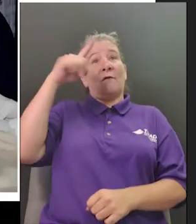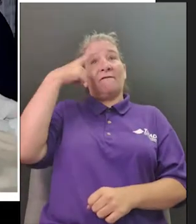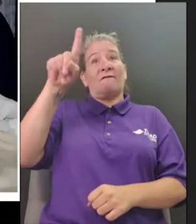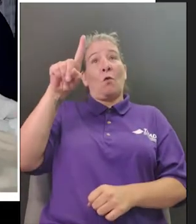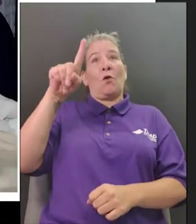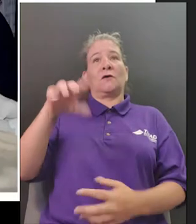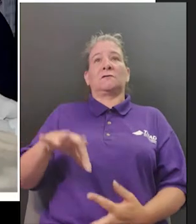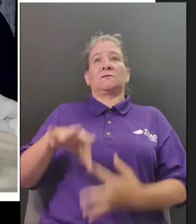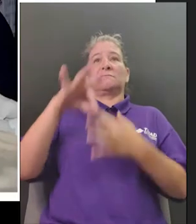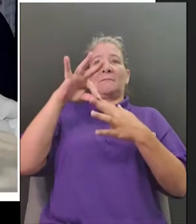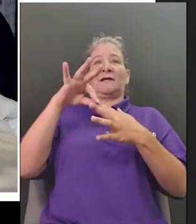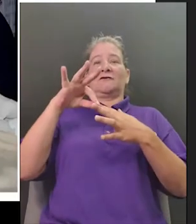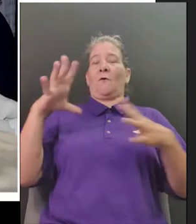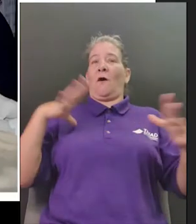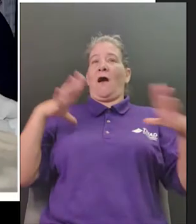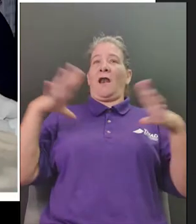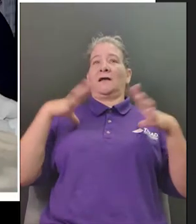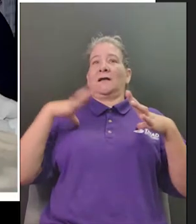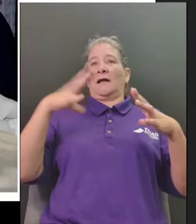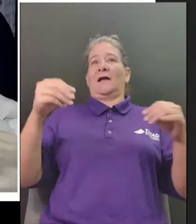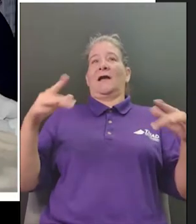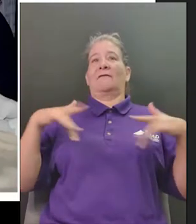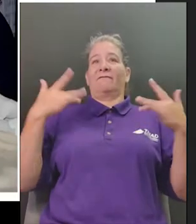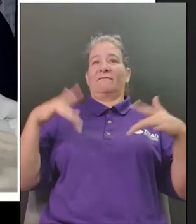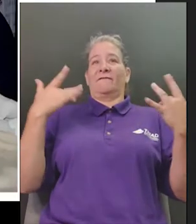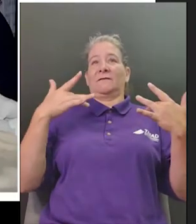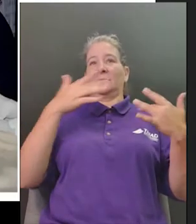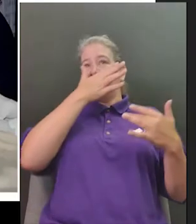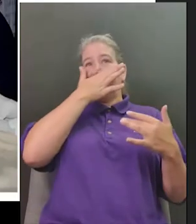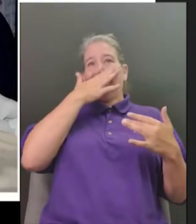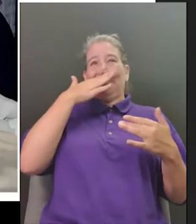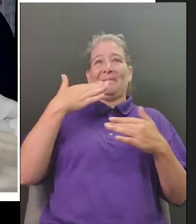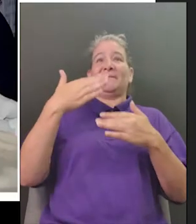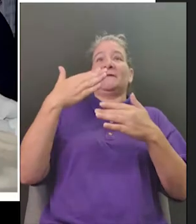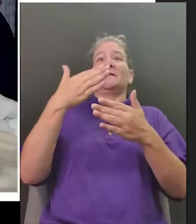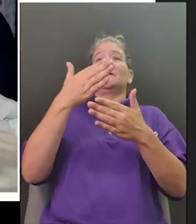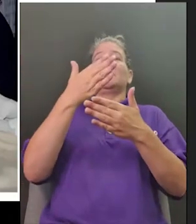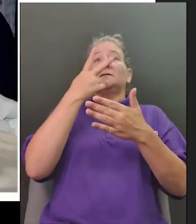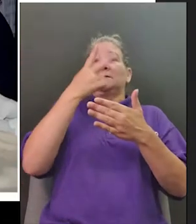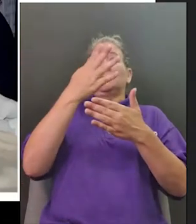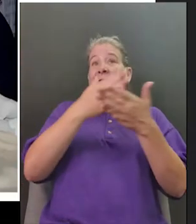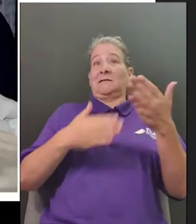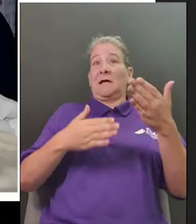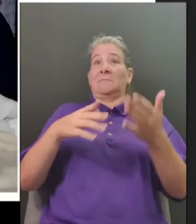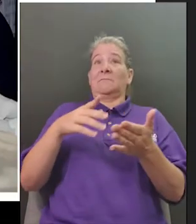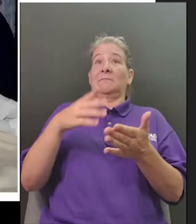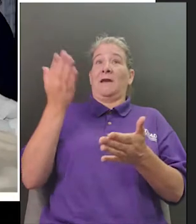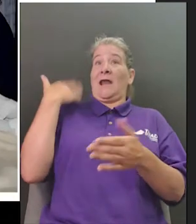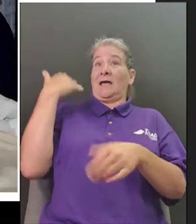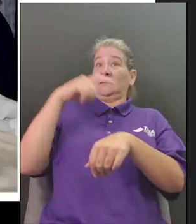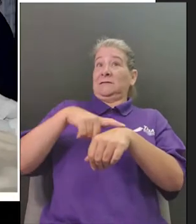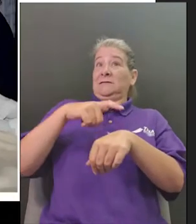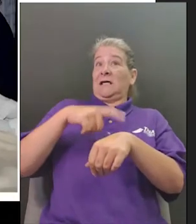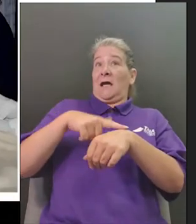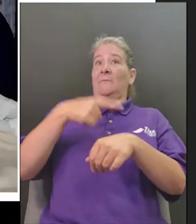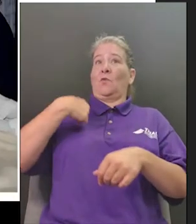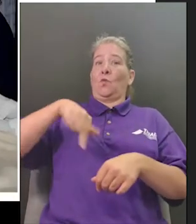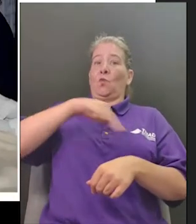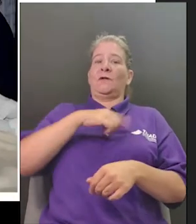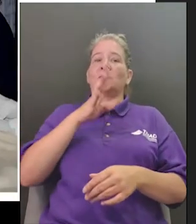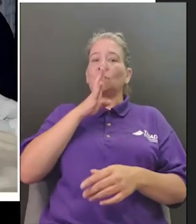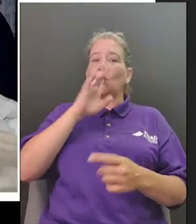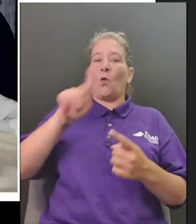holidays and events so if you were with me last time you may have been here during um